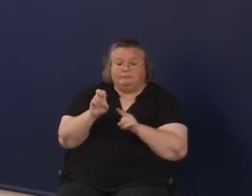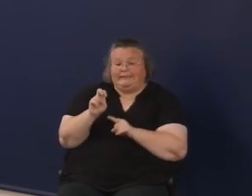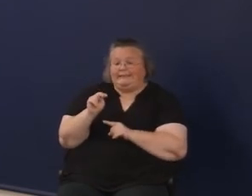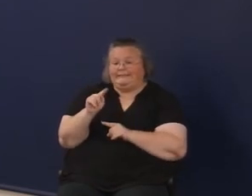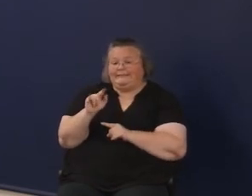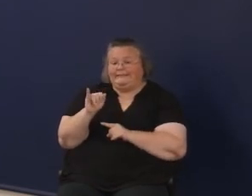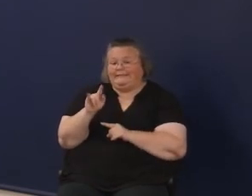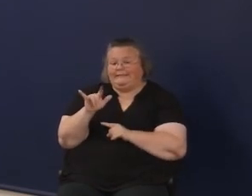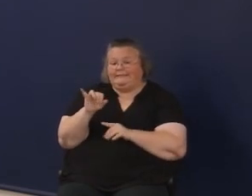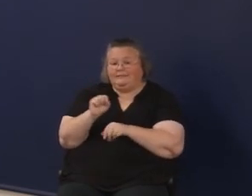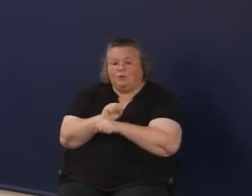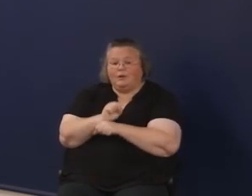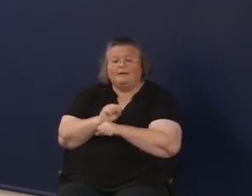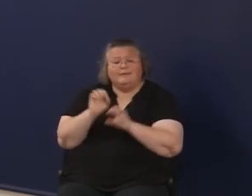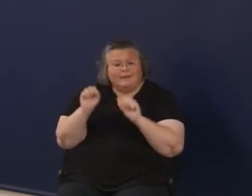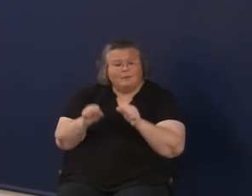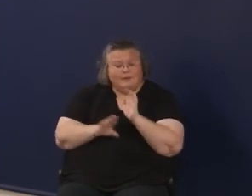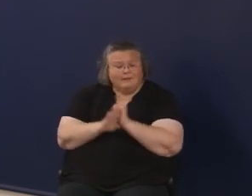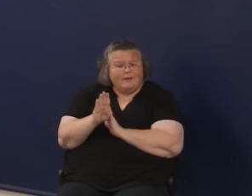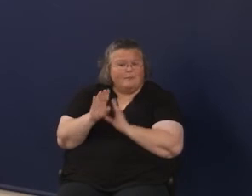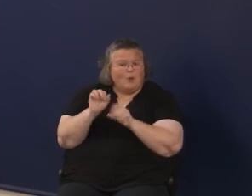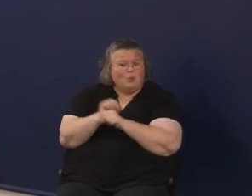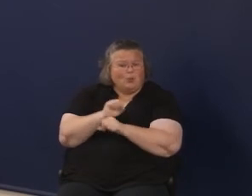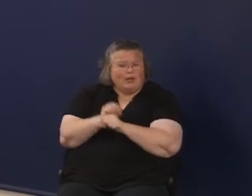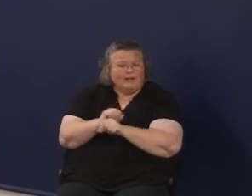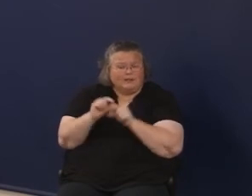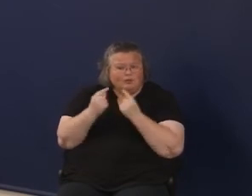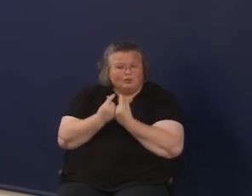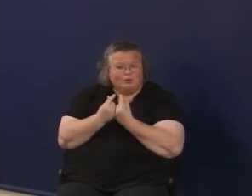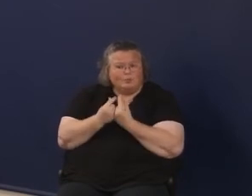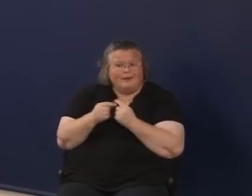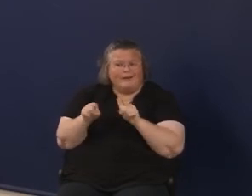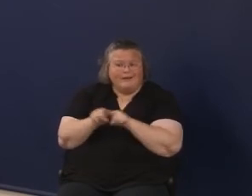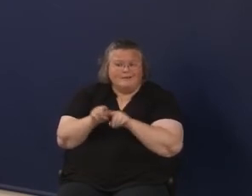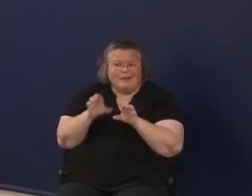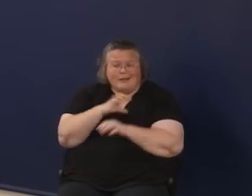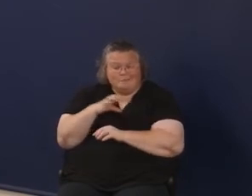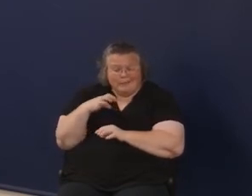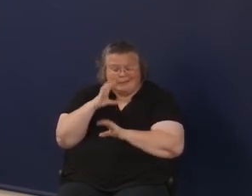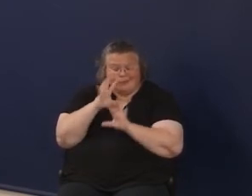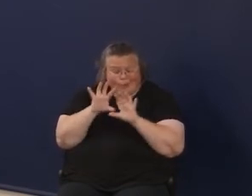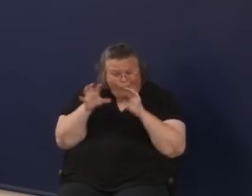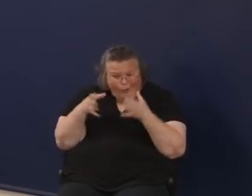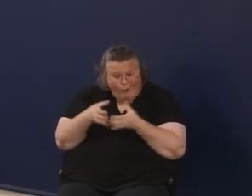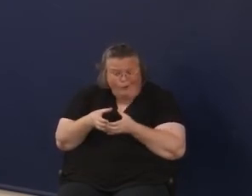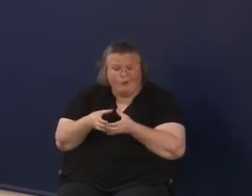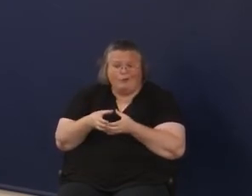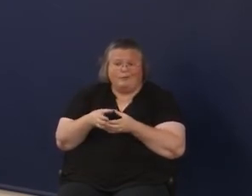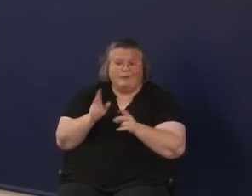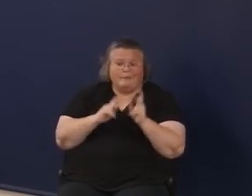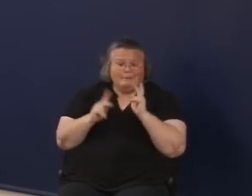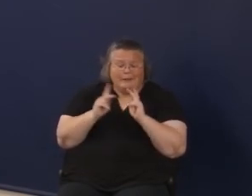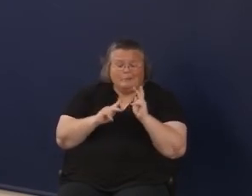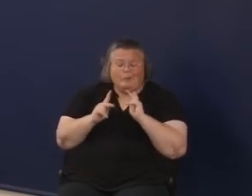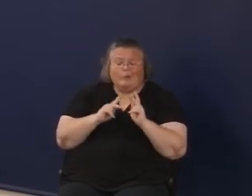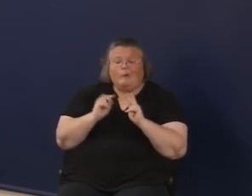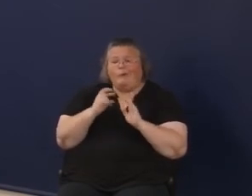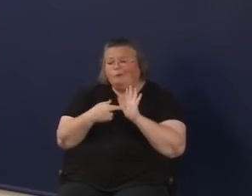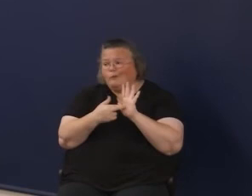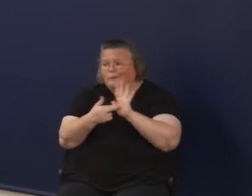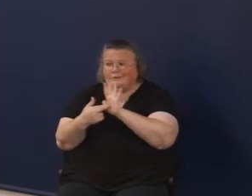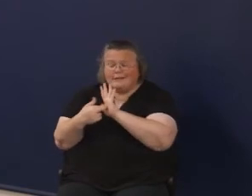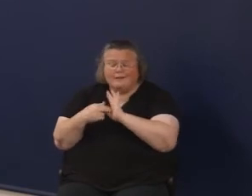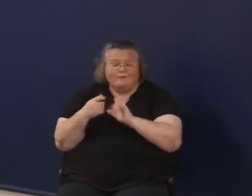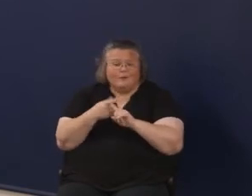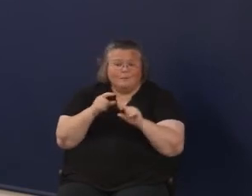there a way to make some kind of working group as we're, as a committee, working on this so we could get all of these people in the same, not all of the representation from